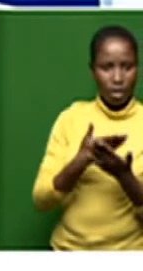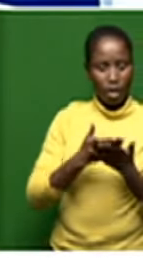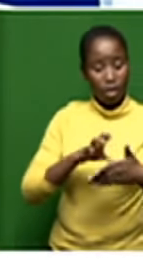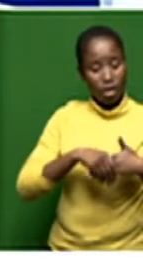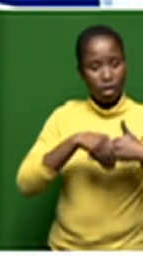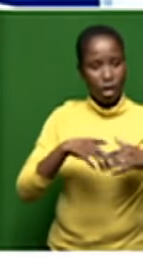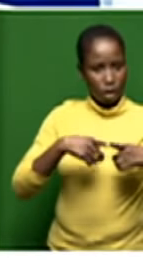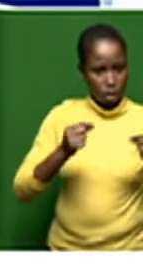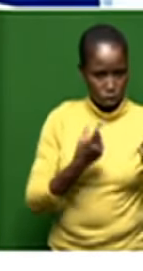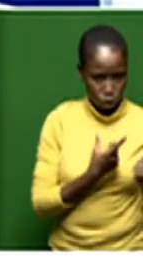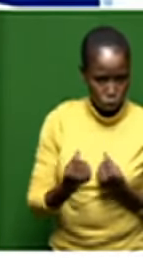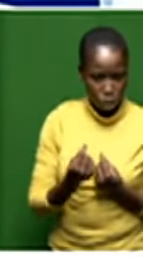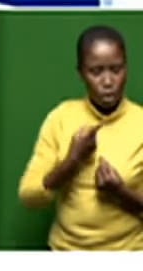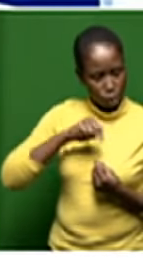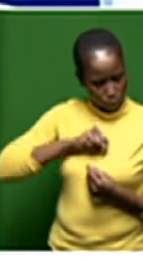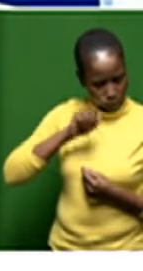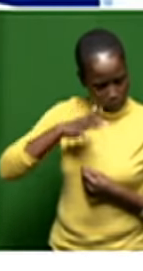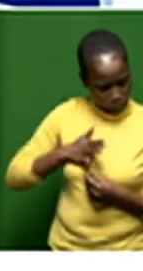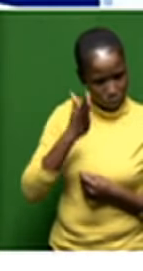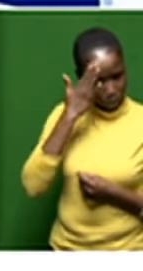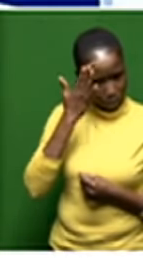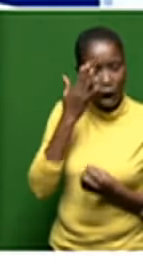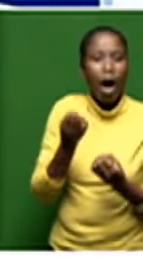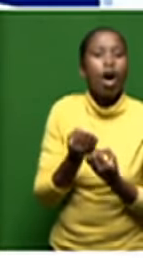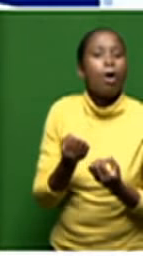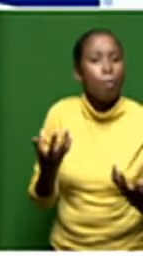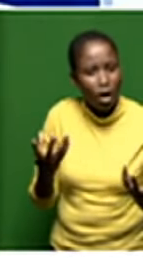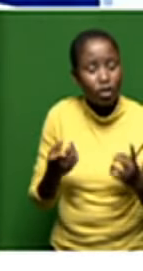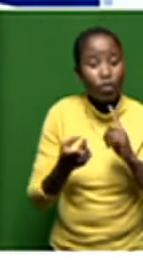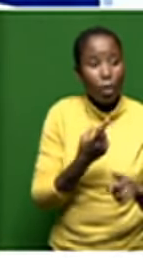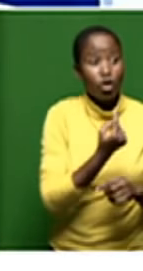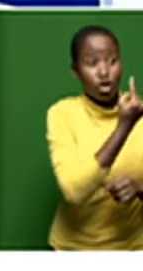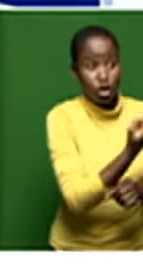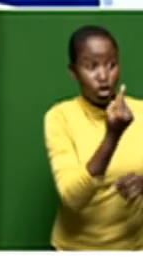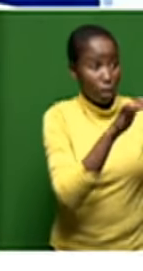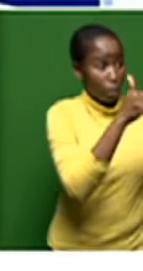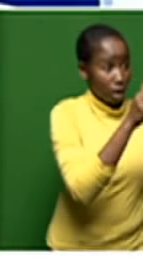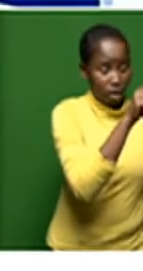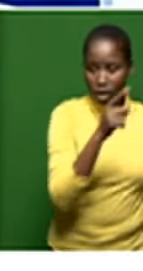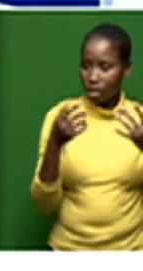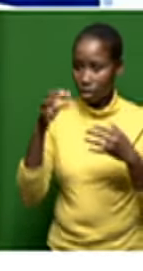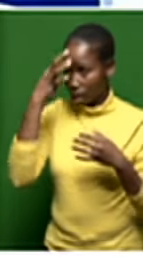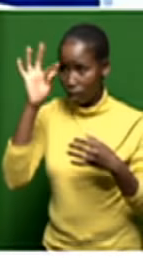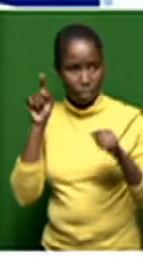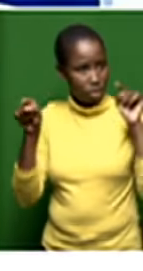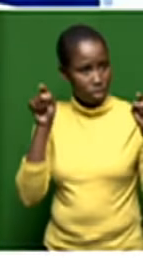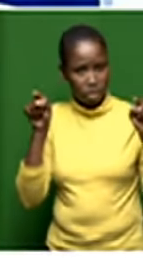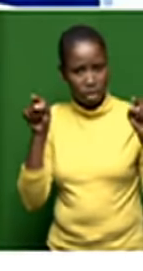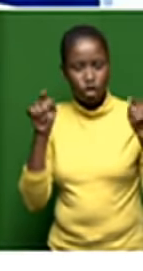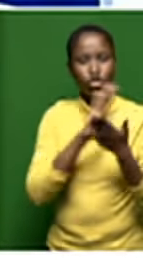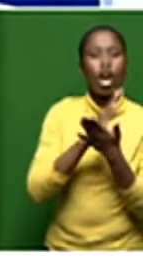concluded one has to know how much has to be put on the table by each partner so what about that is sensitive